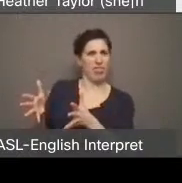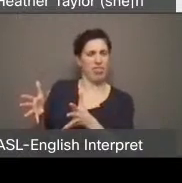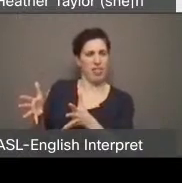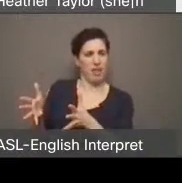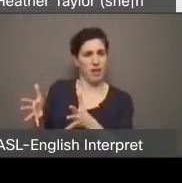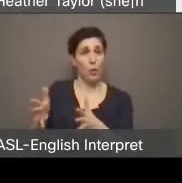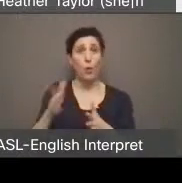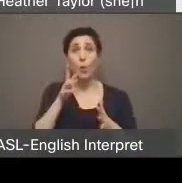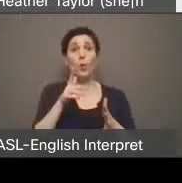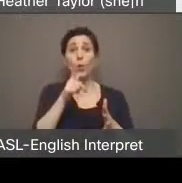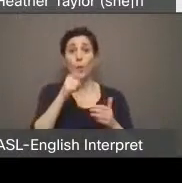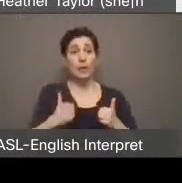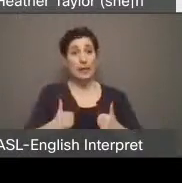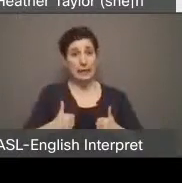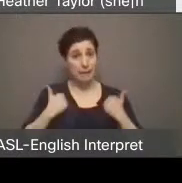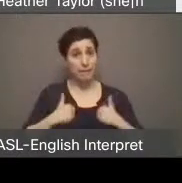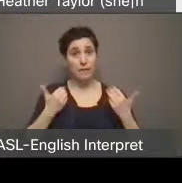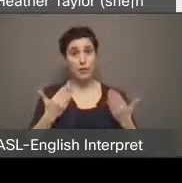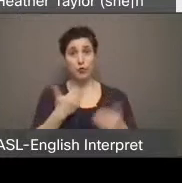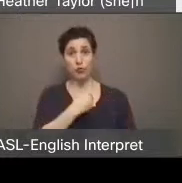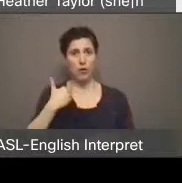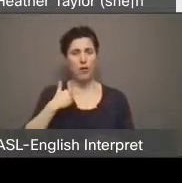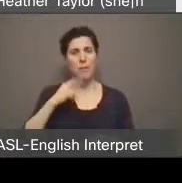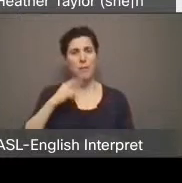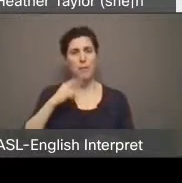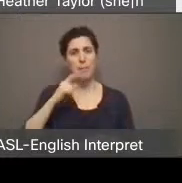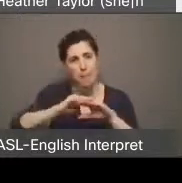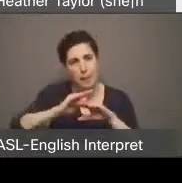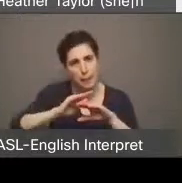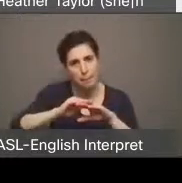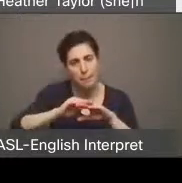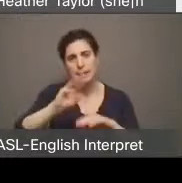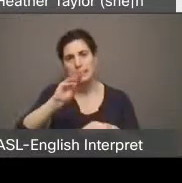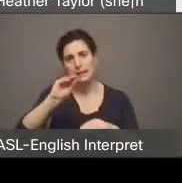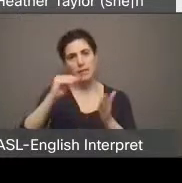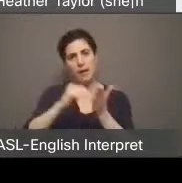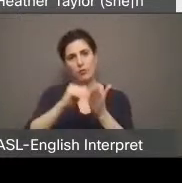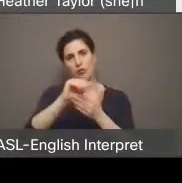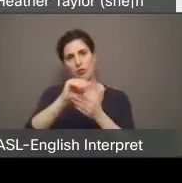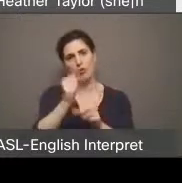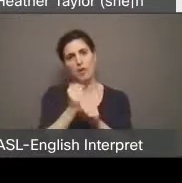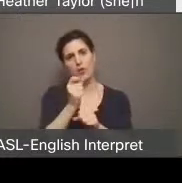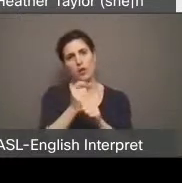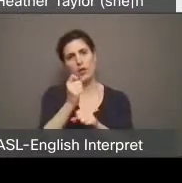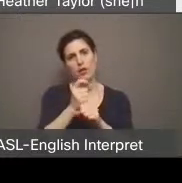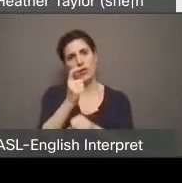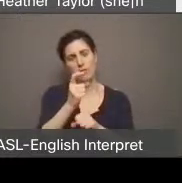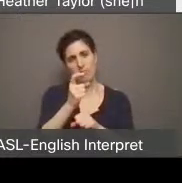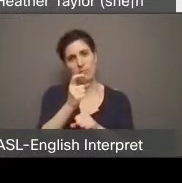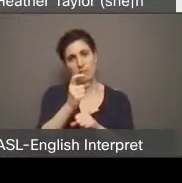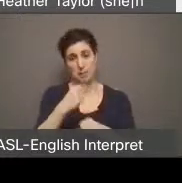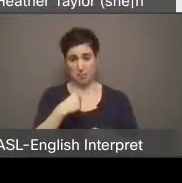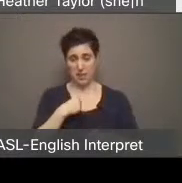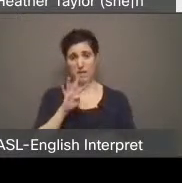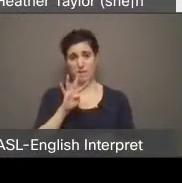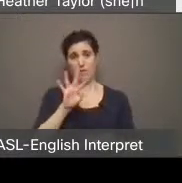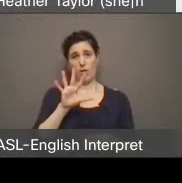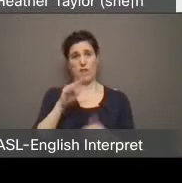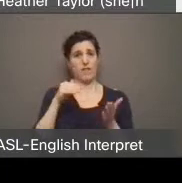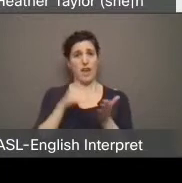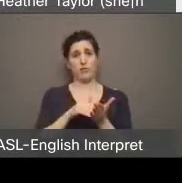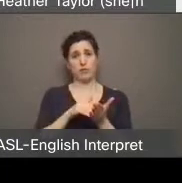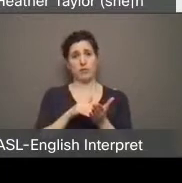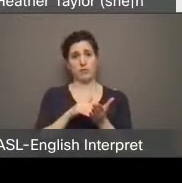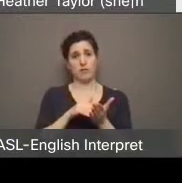minimum $60,000 a year before tax to live here. Frontline staff like me earn $45,000 a year before tax.